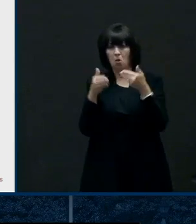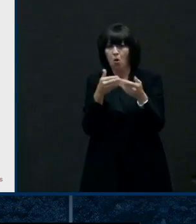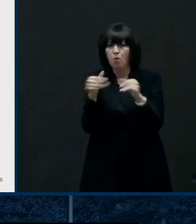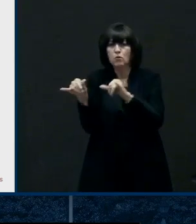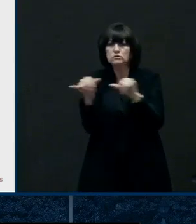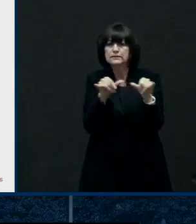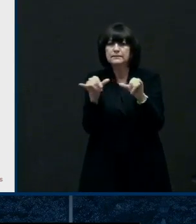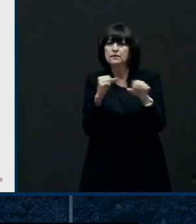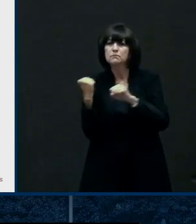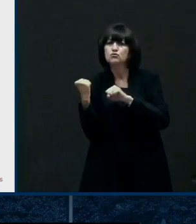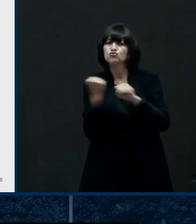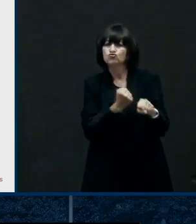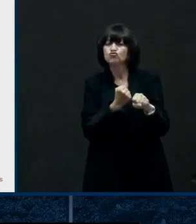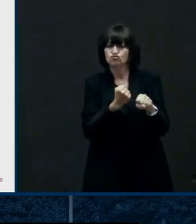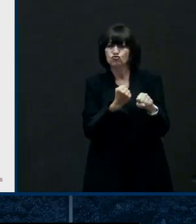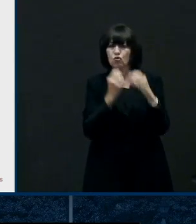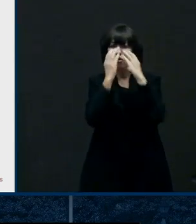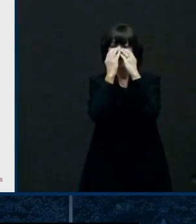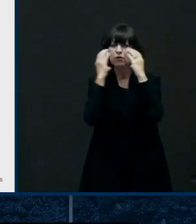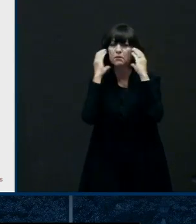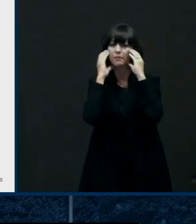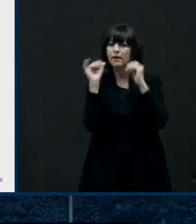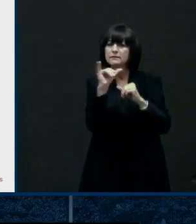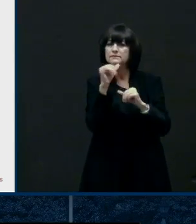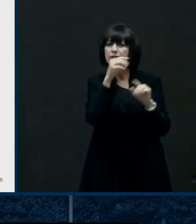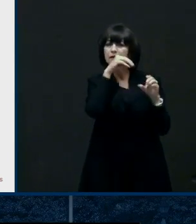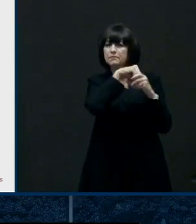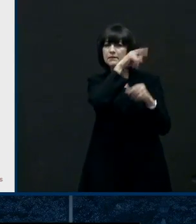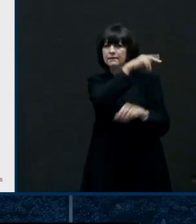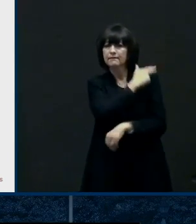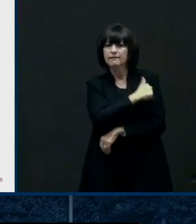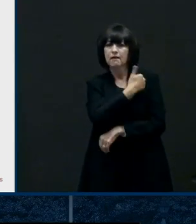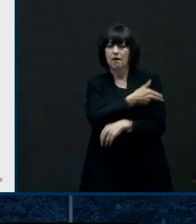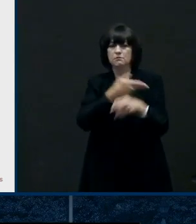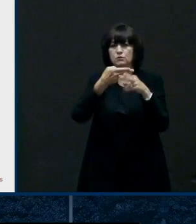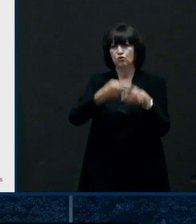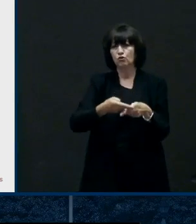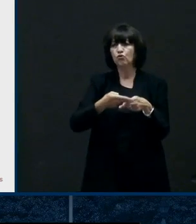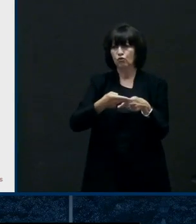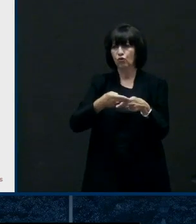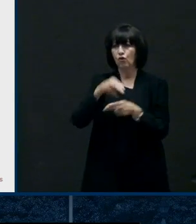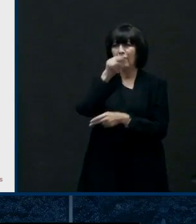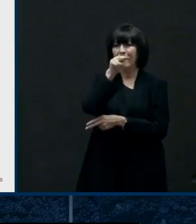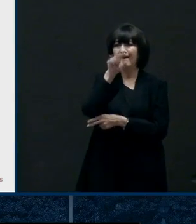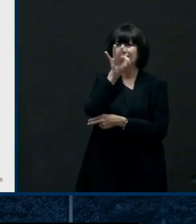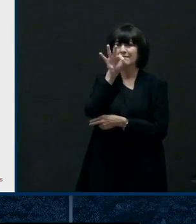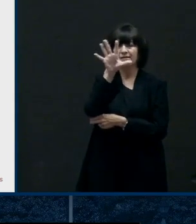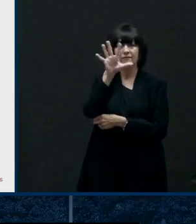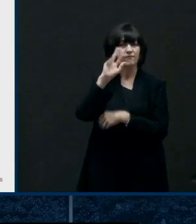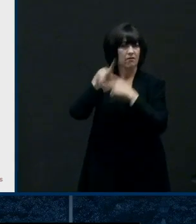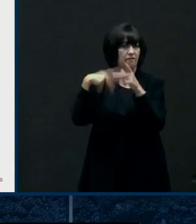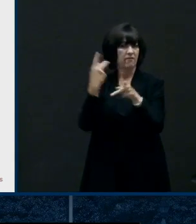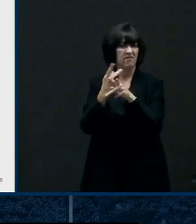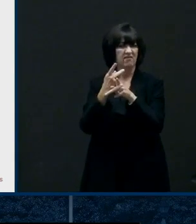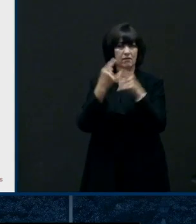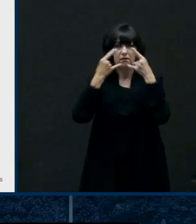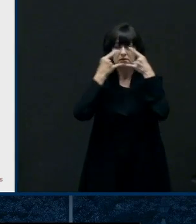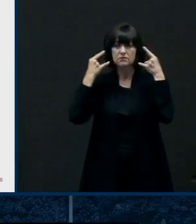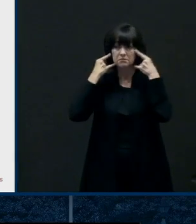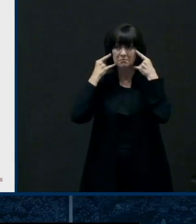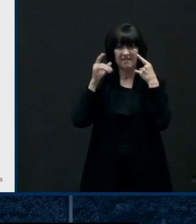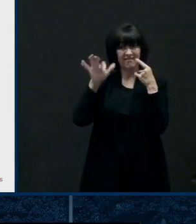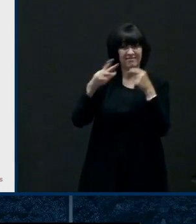high grade face coverings that um healthcare providers wear so these work really well